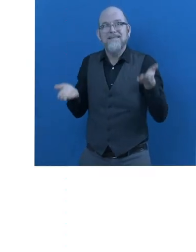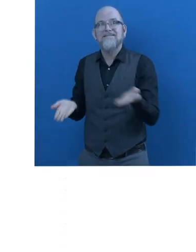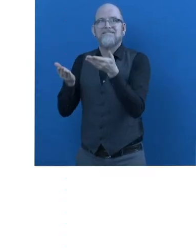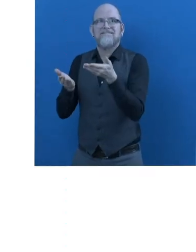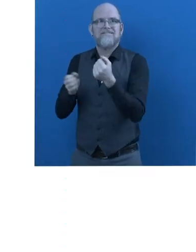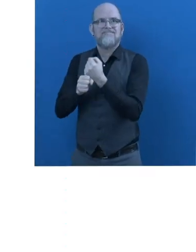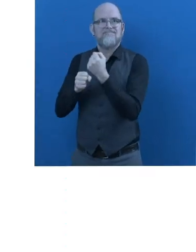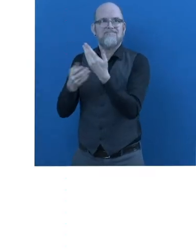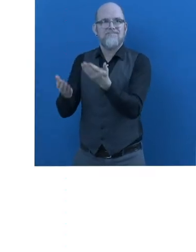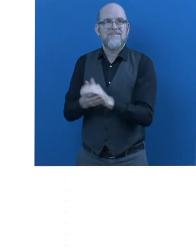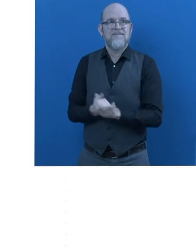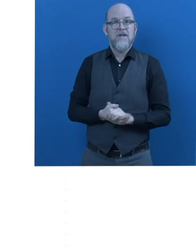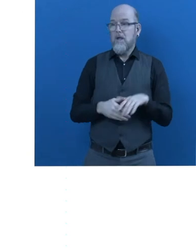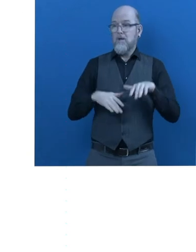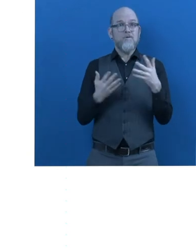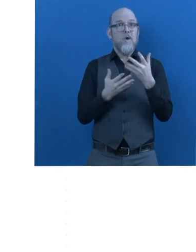the solution help you?